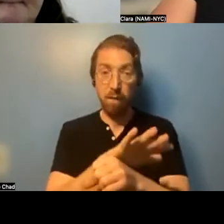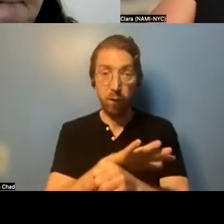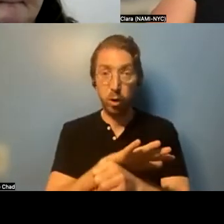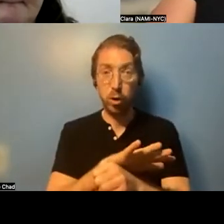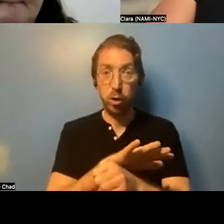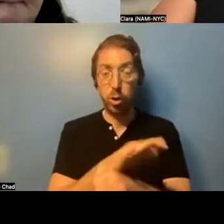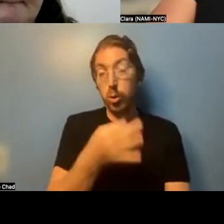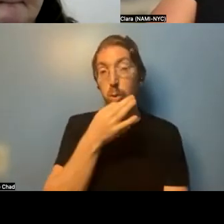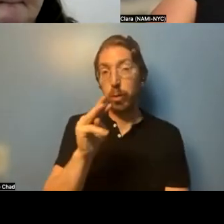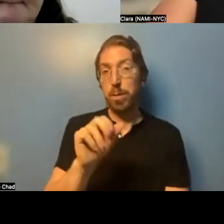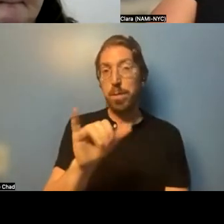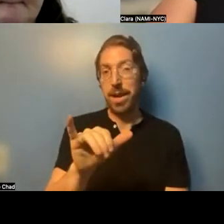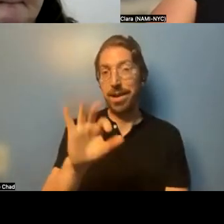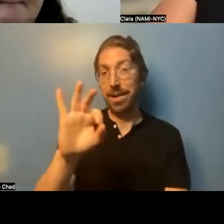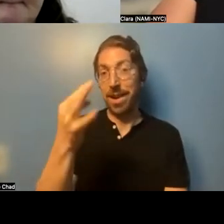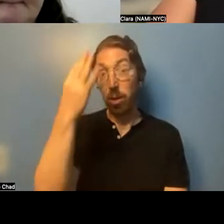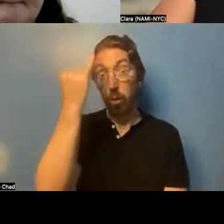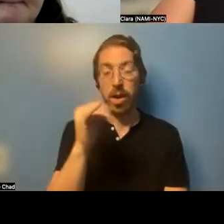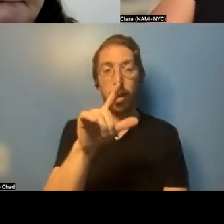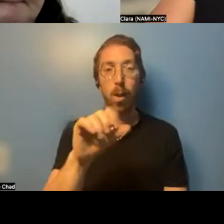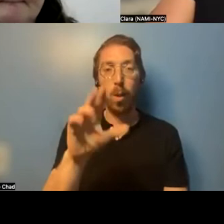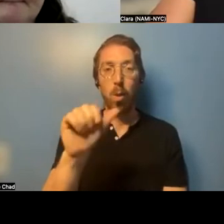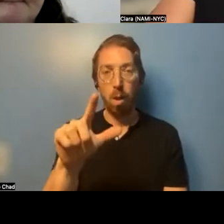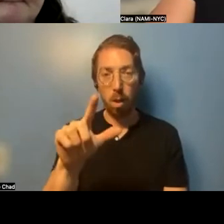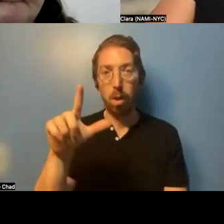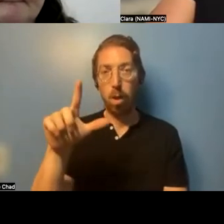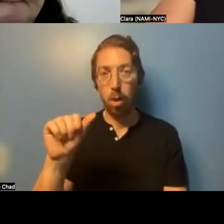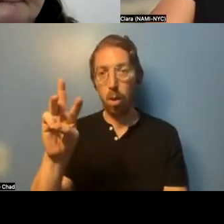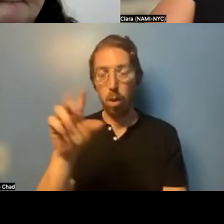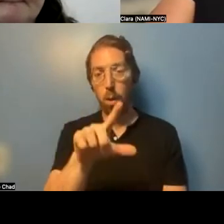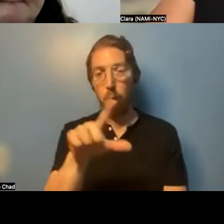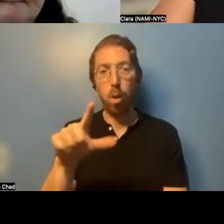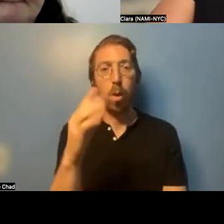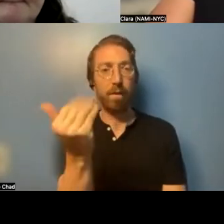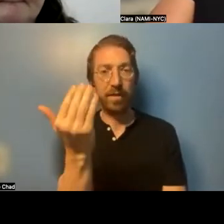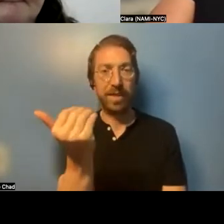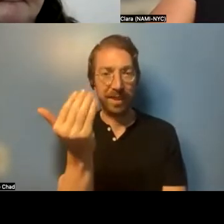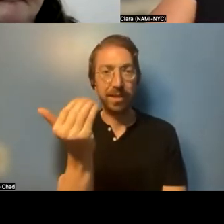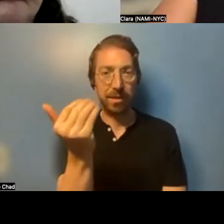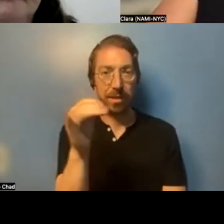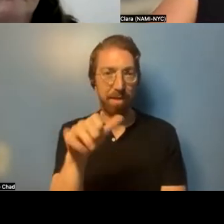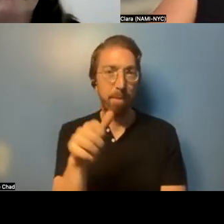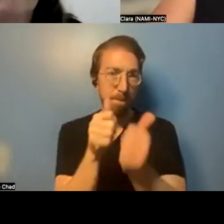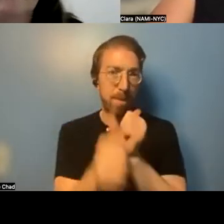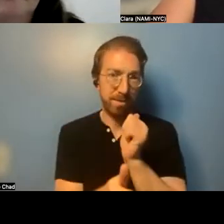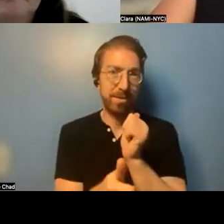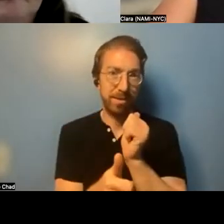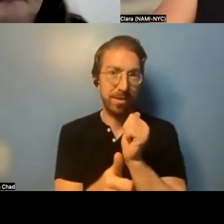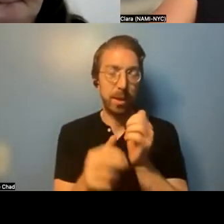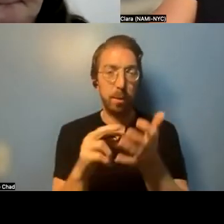that supportive housing providers, your supportive housing provider, if you live in permanent supportive housing,